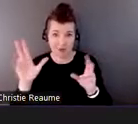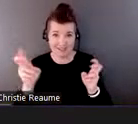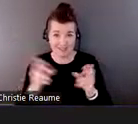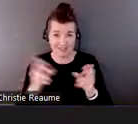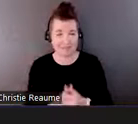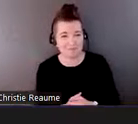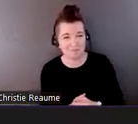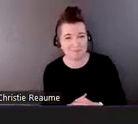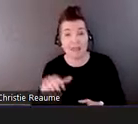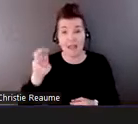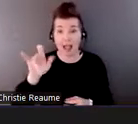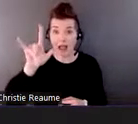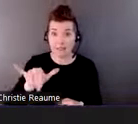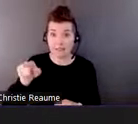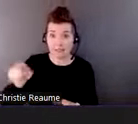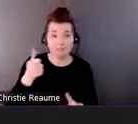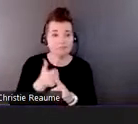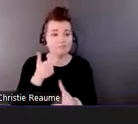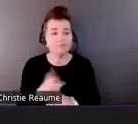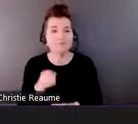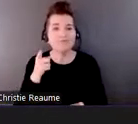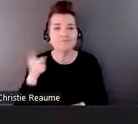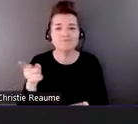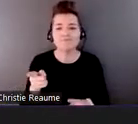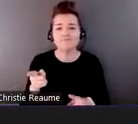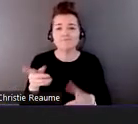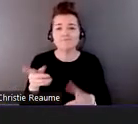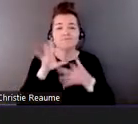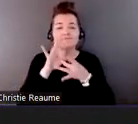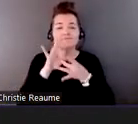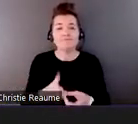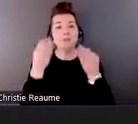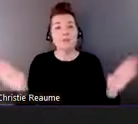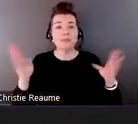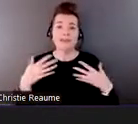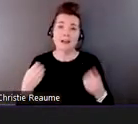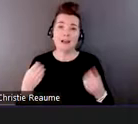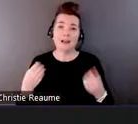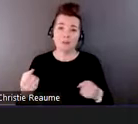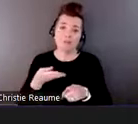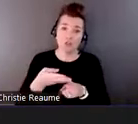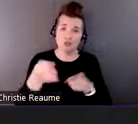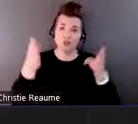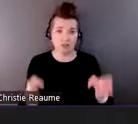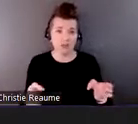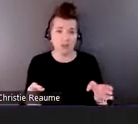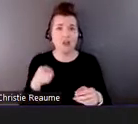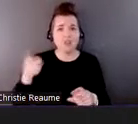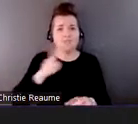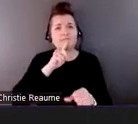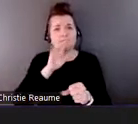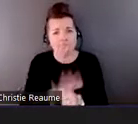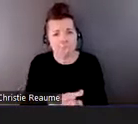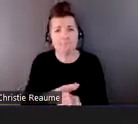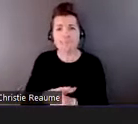And Emily, her background is she's a public health professional dedicated to improving the lives for